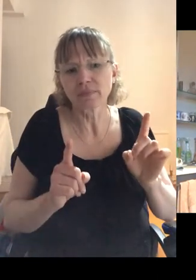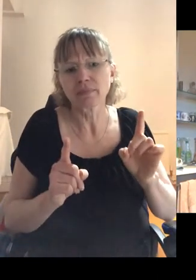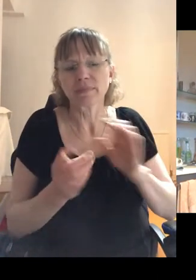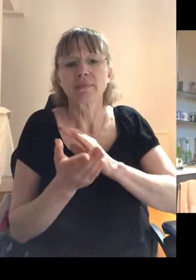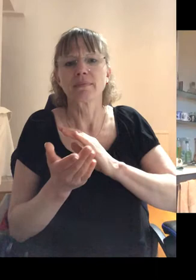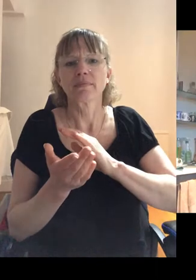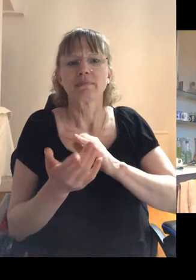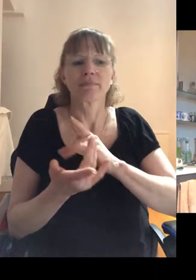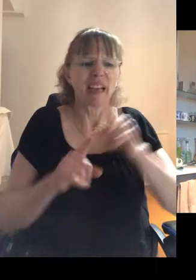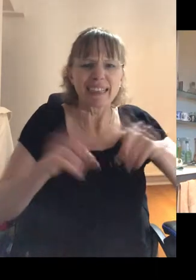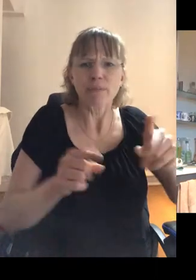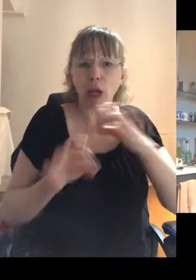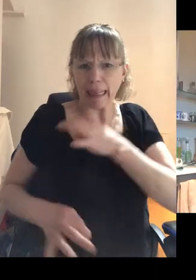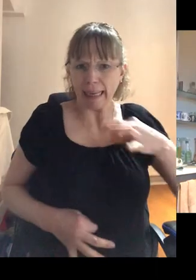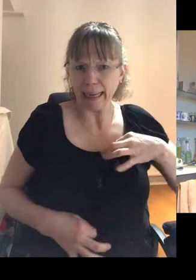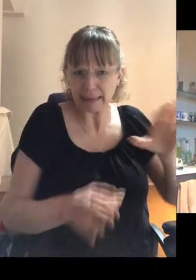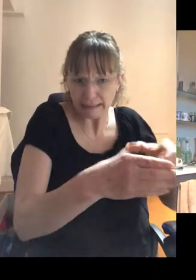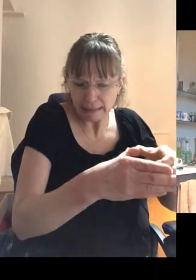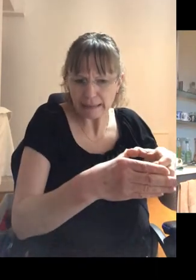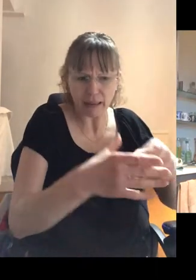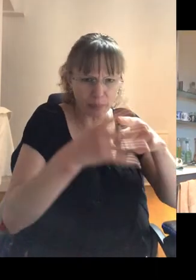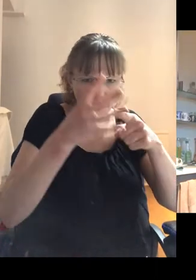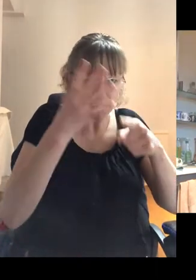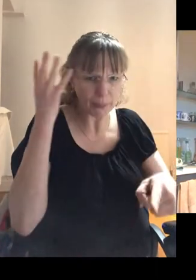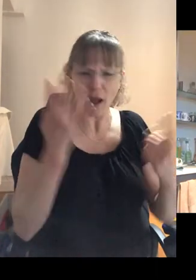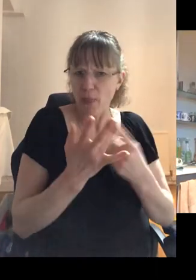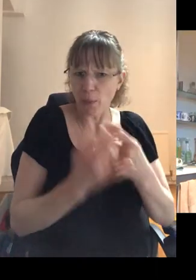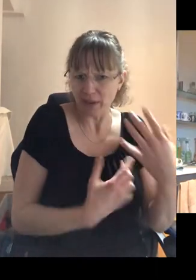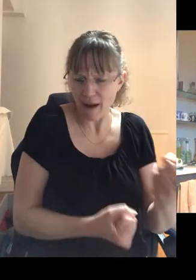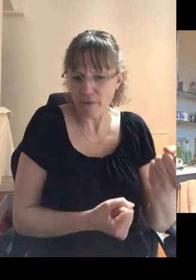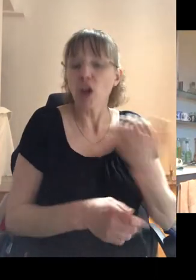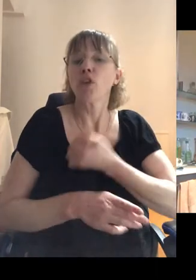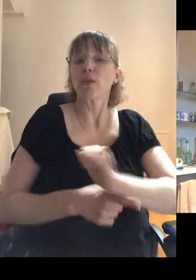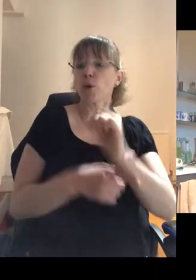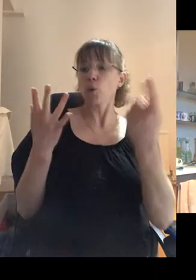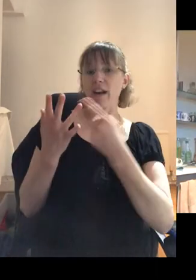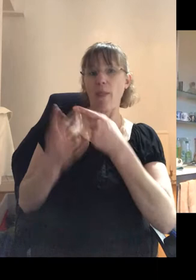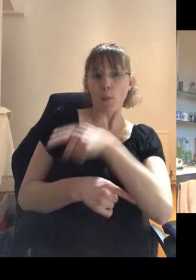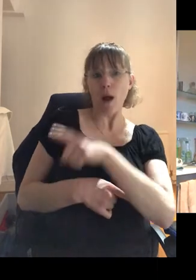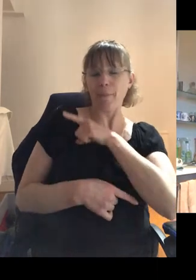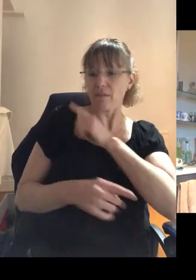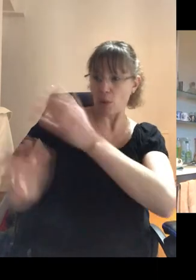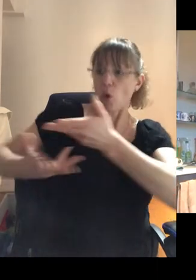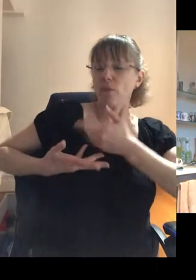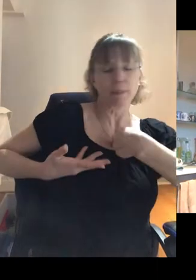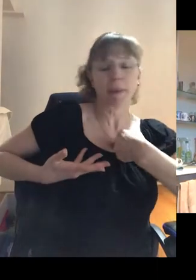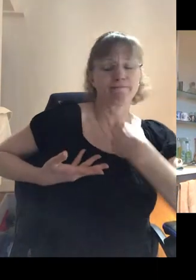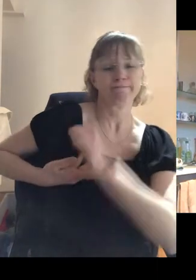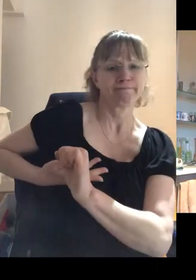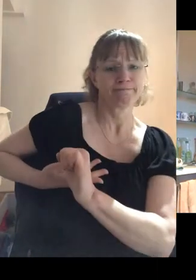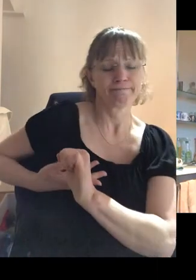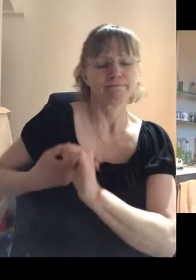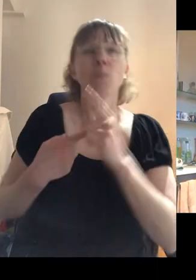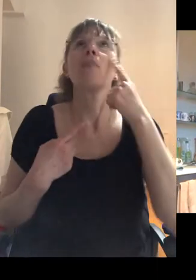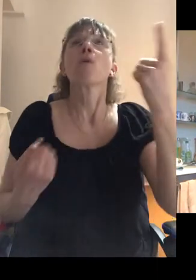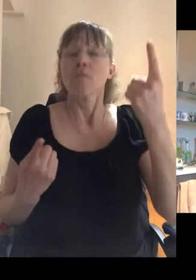the heel trust, the heel clinic. And, and homeopathy. And I'd already refused AZT because that was offered to me. Um, uh, and